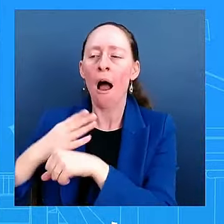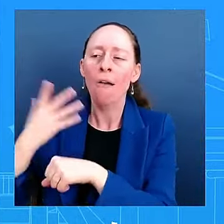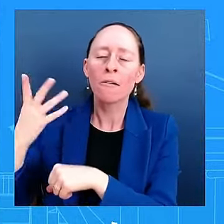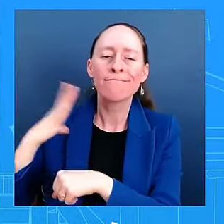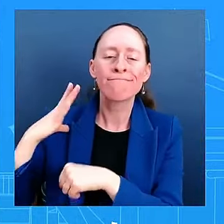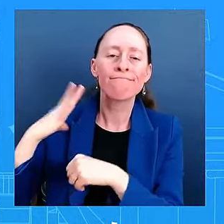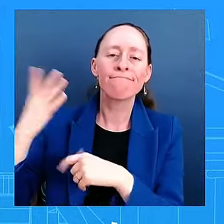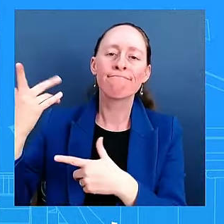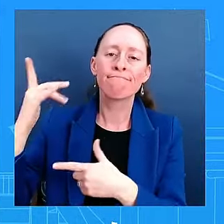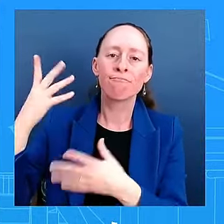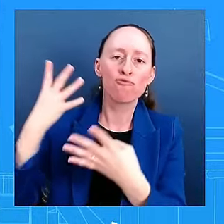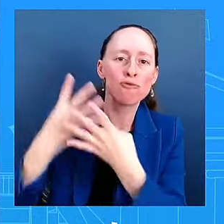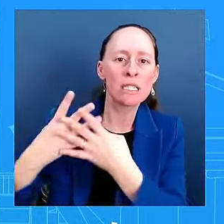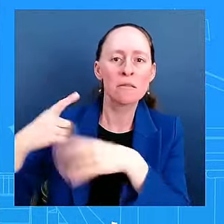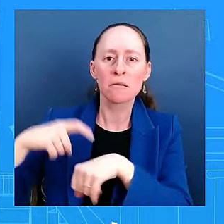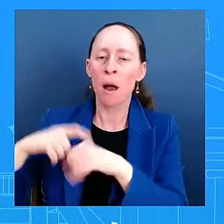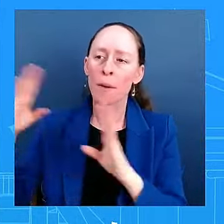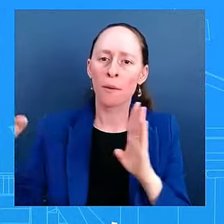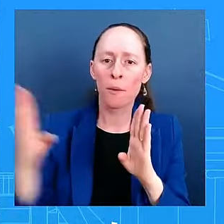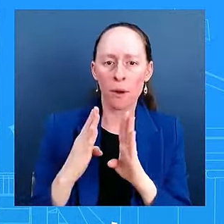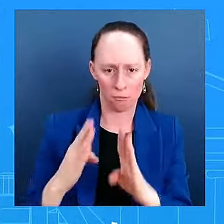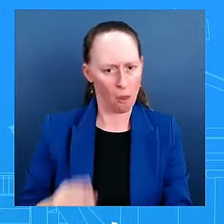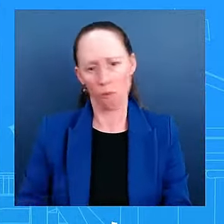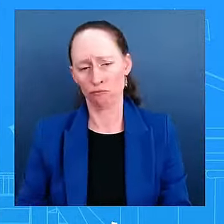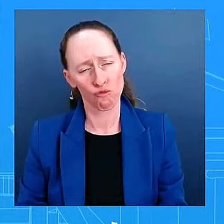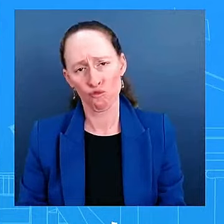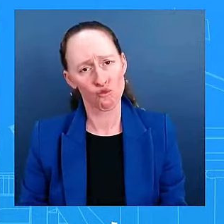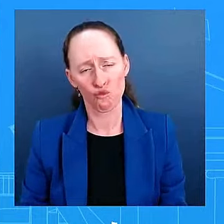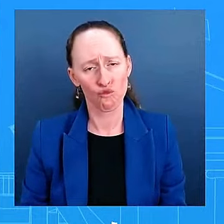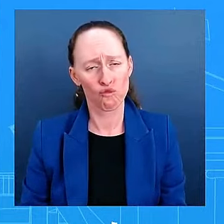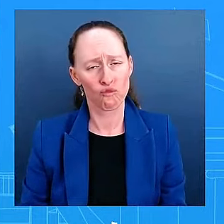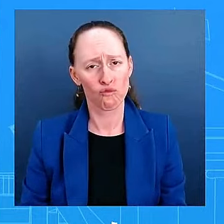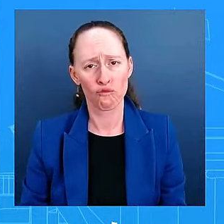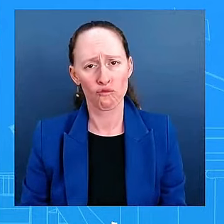about the pandemic's role in the outcome of this election.